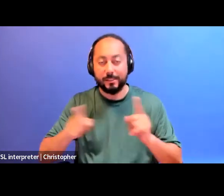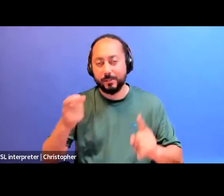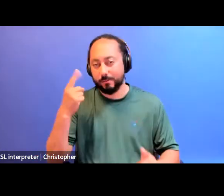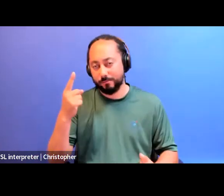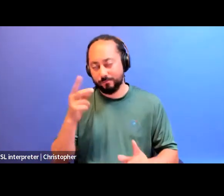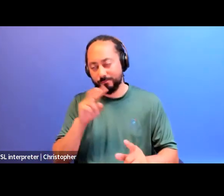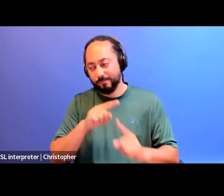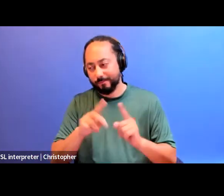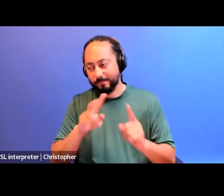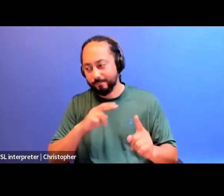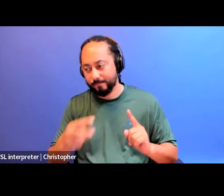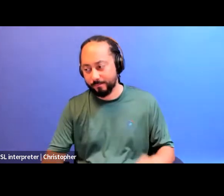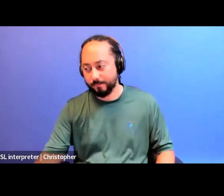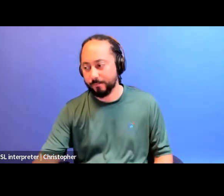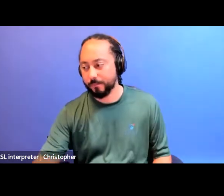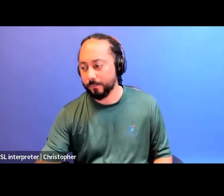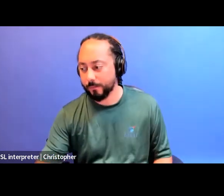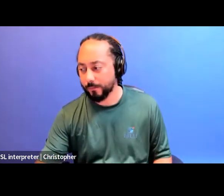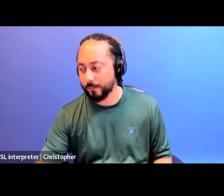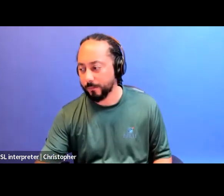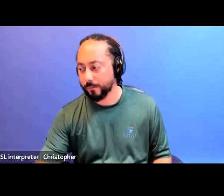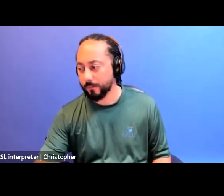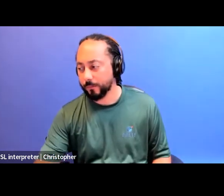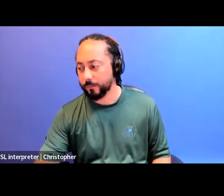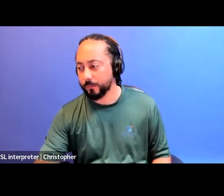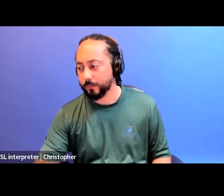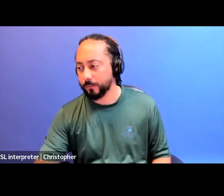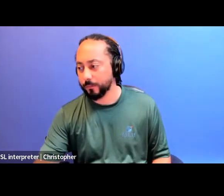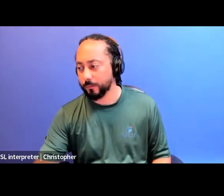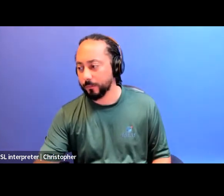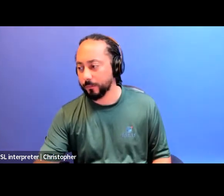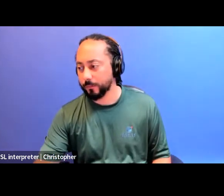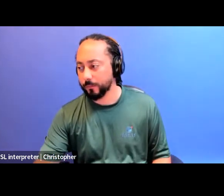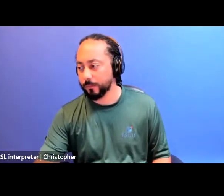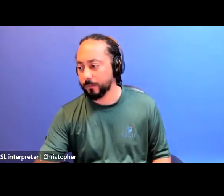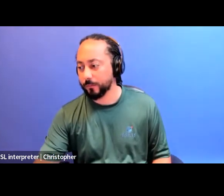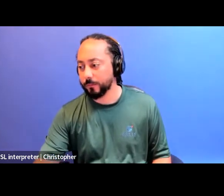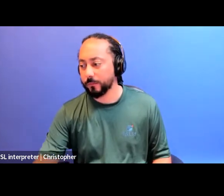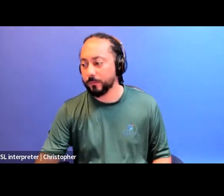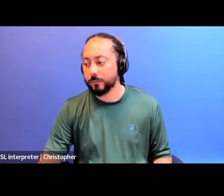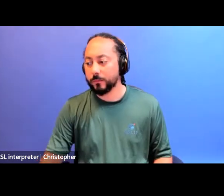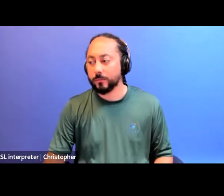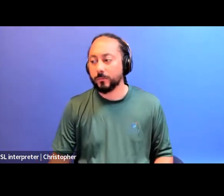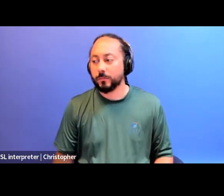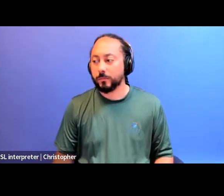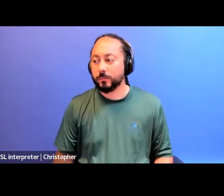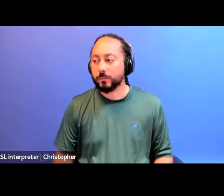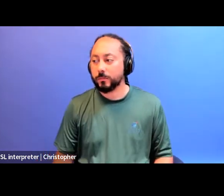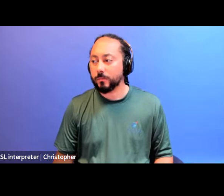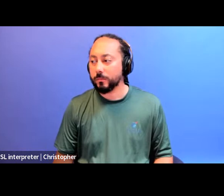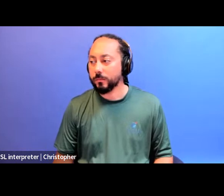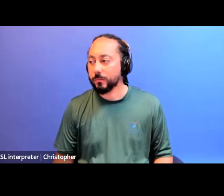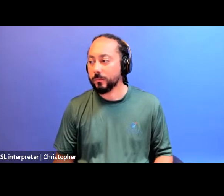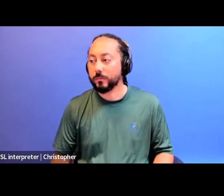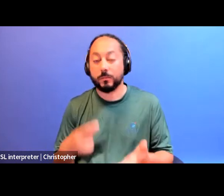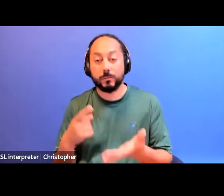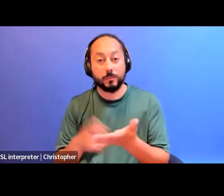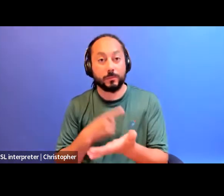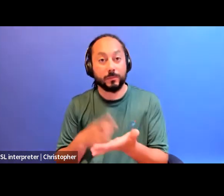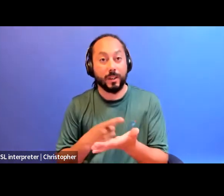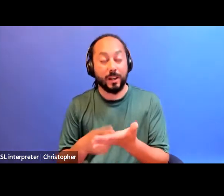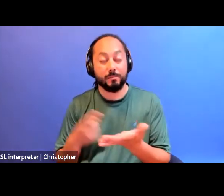Because I think that sometimes I I have this idea that it's only, you know, more recently and of course Beverly Baines work